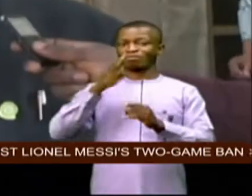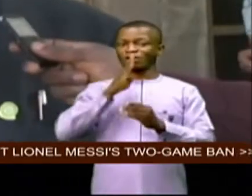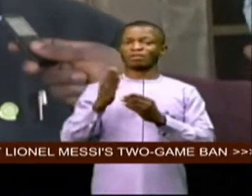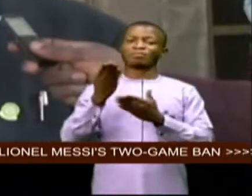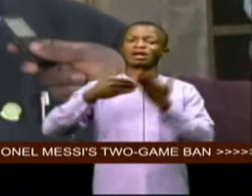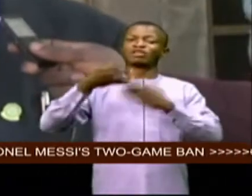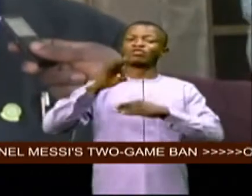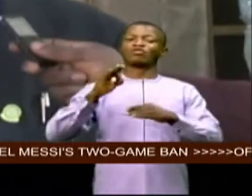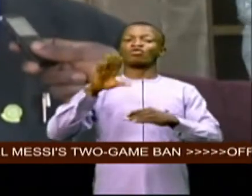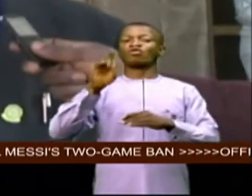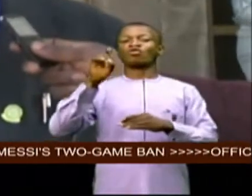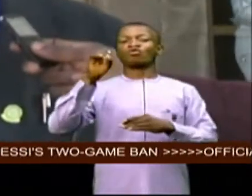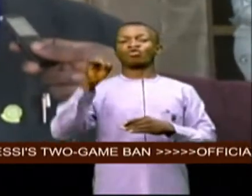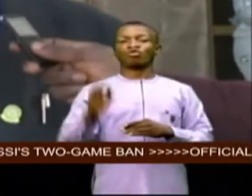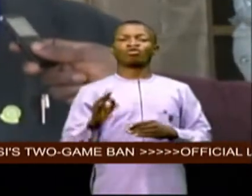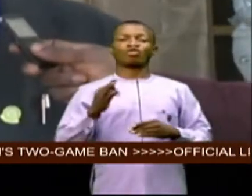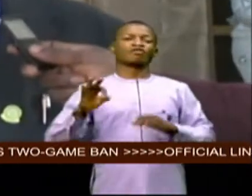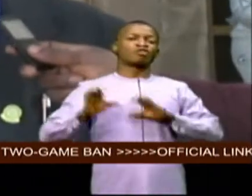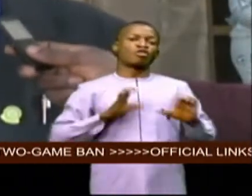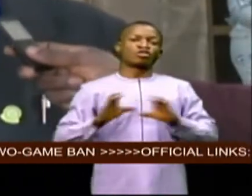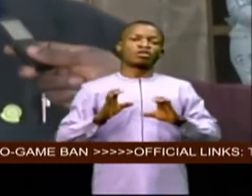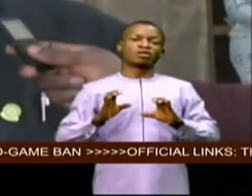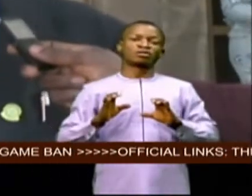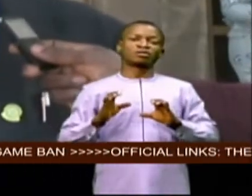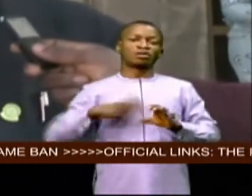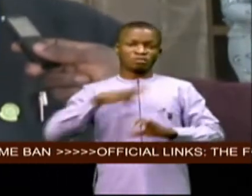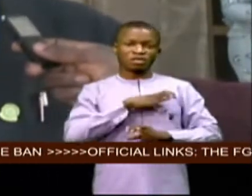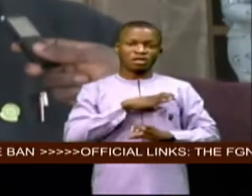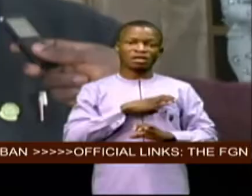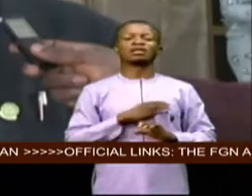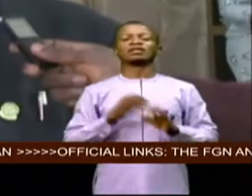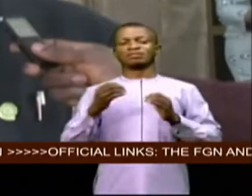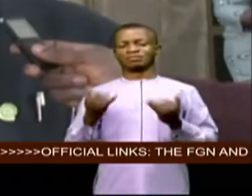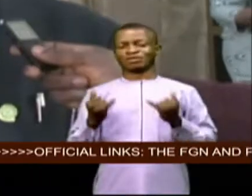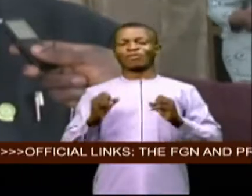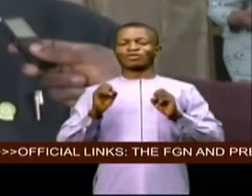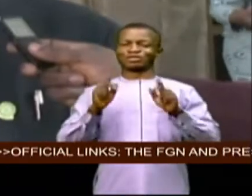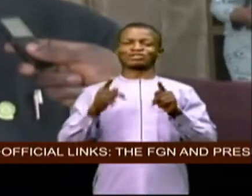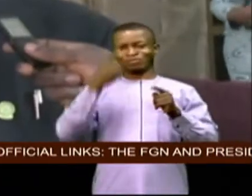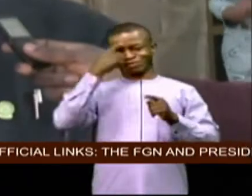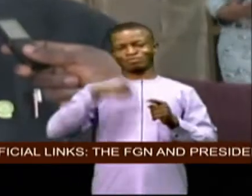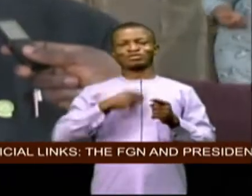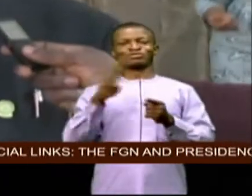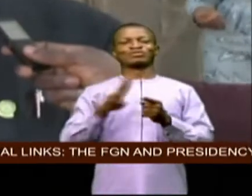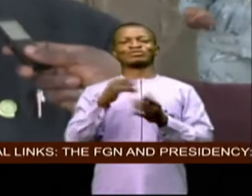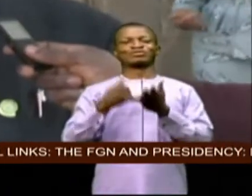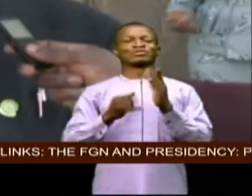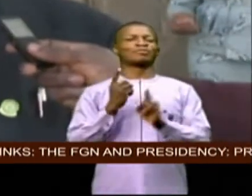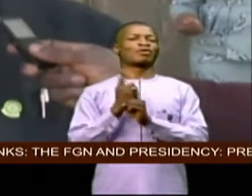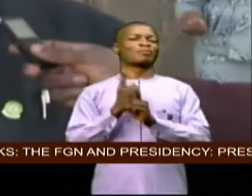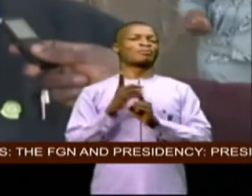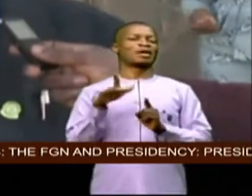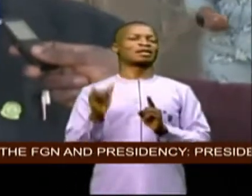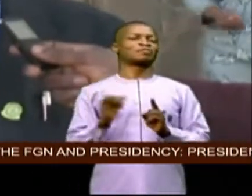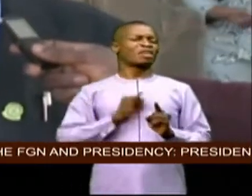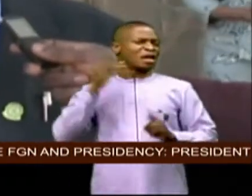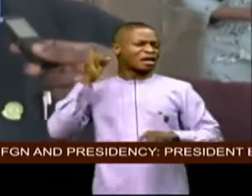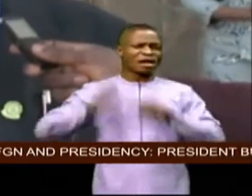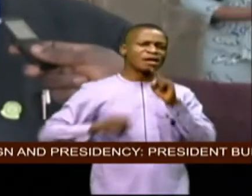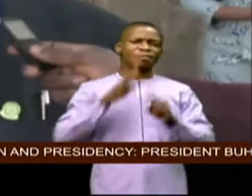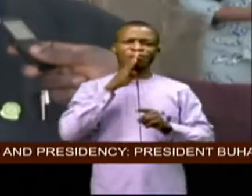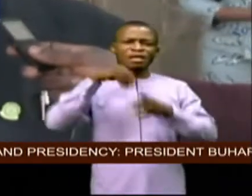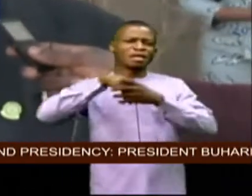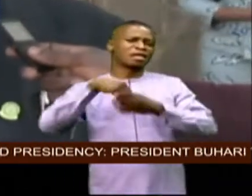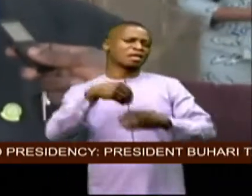means that this is an opportunity to actualize those things that i've been conceptualizing i will now be in a position to